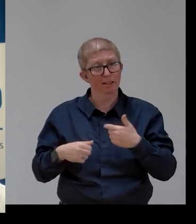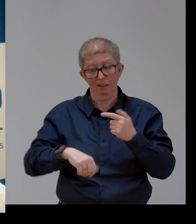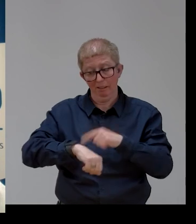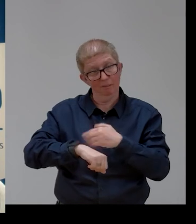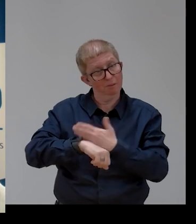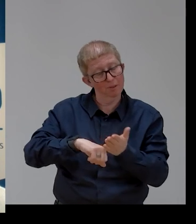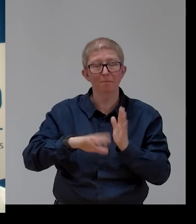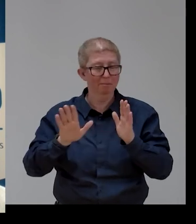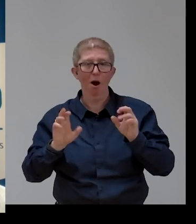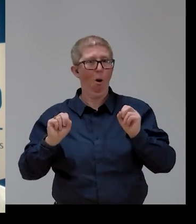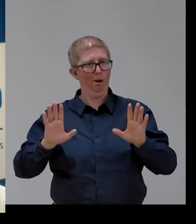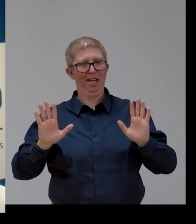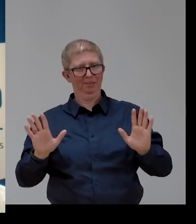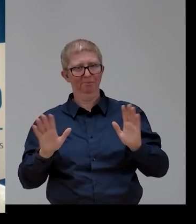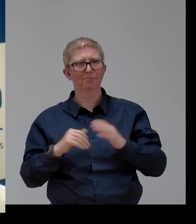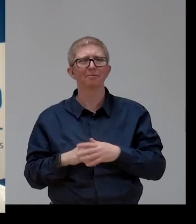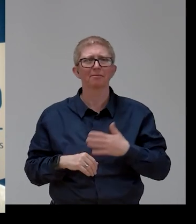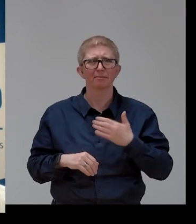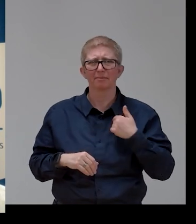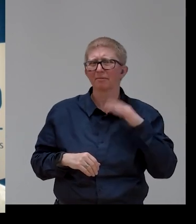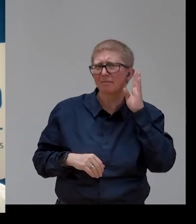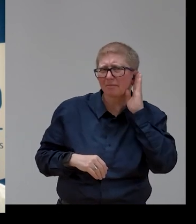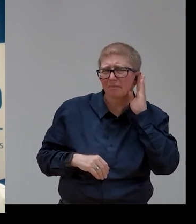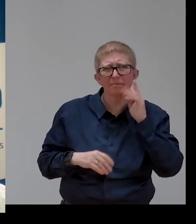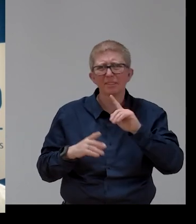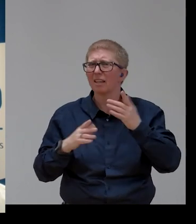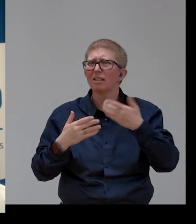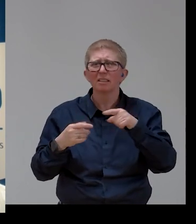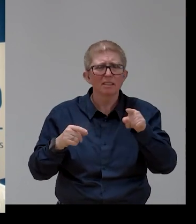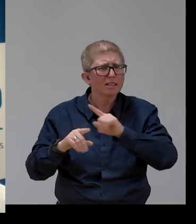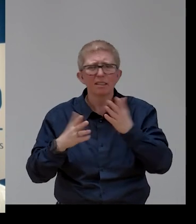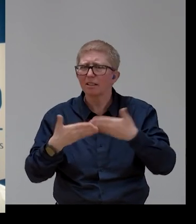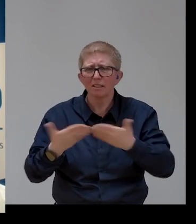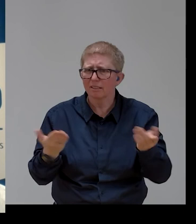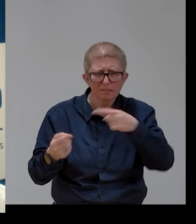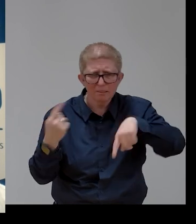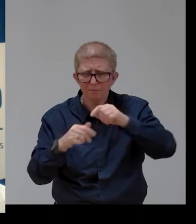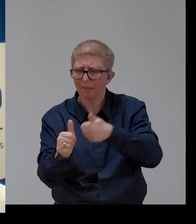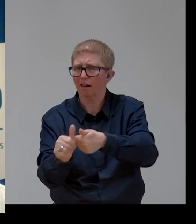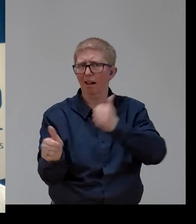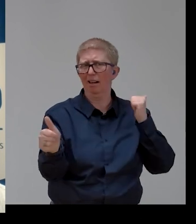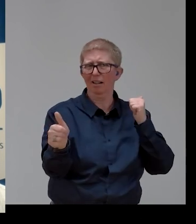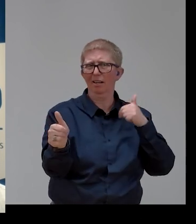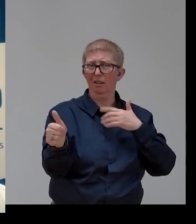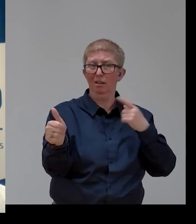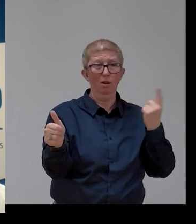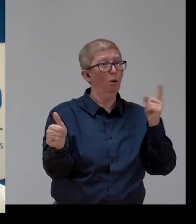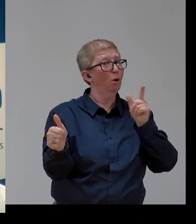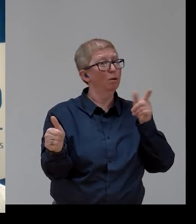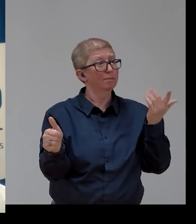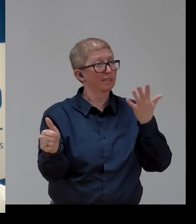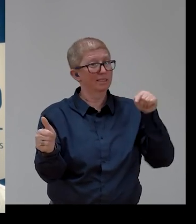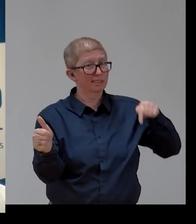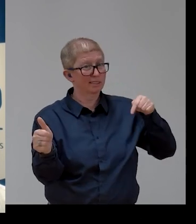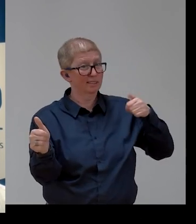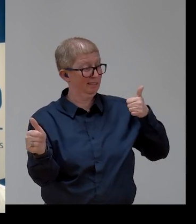We've heard a lot about leaving no one behind, inclusive recovery, treat those excluded first. These are important words, but we